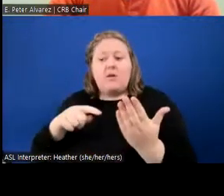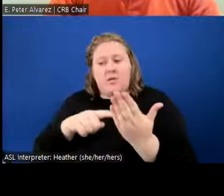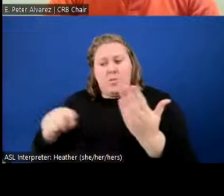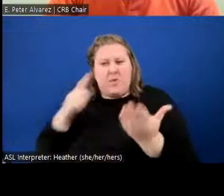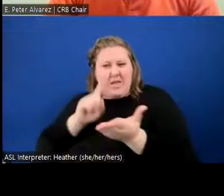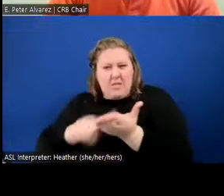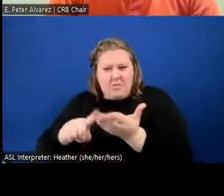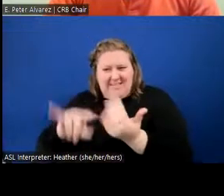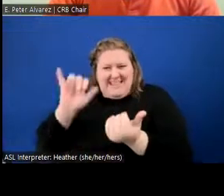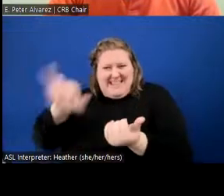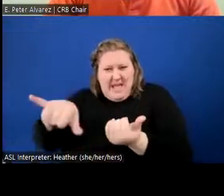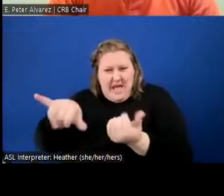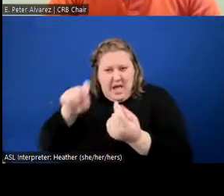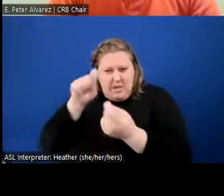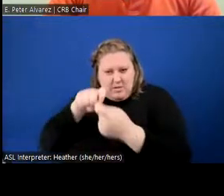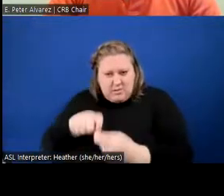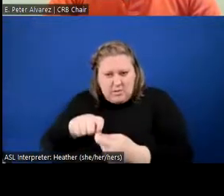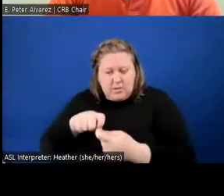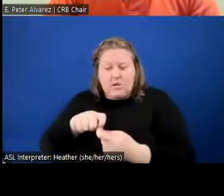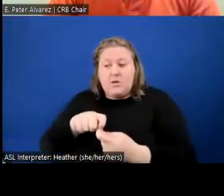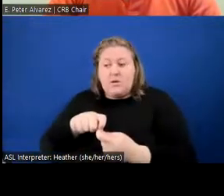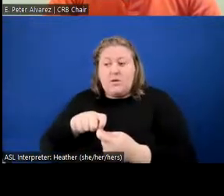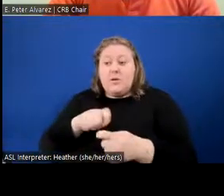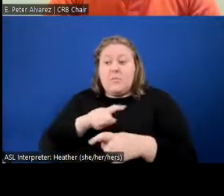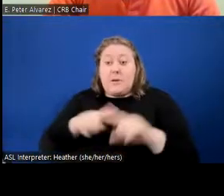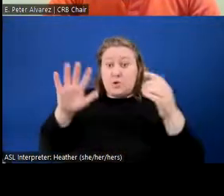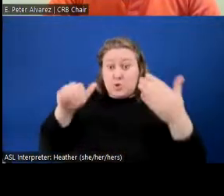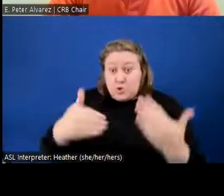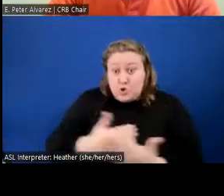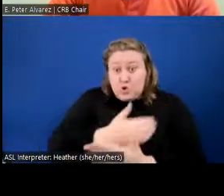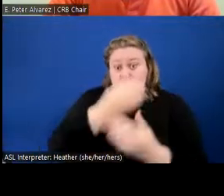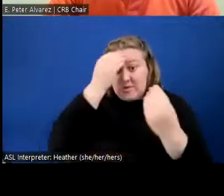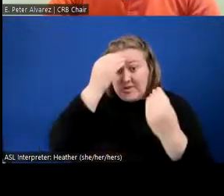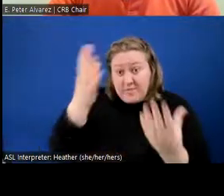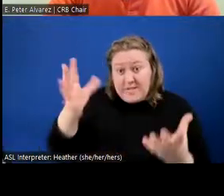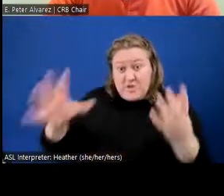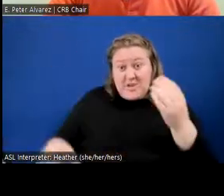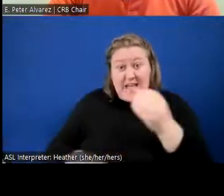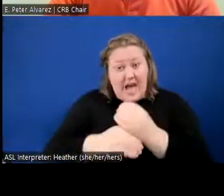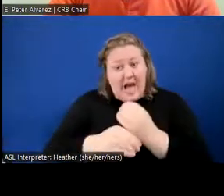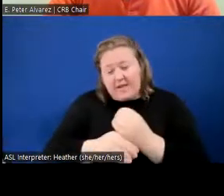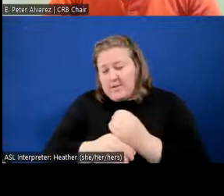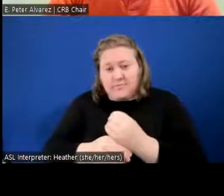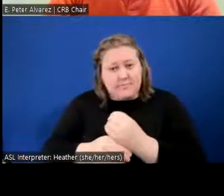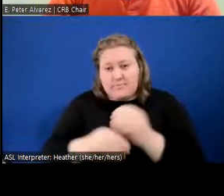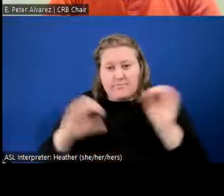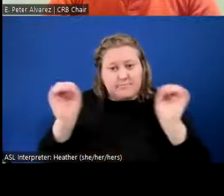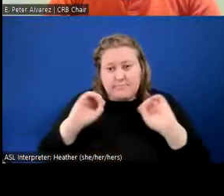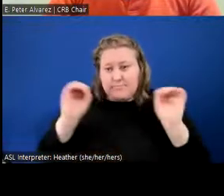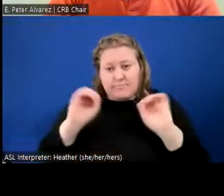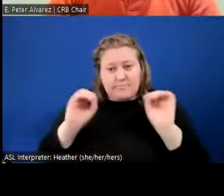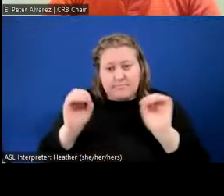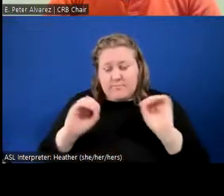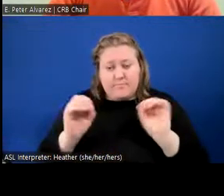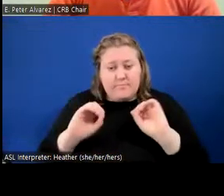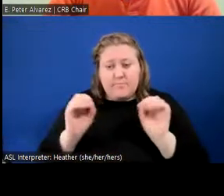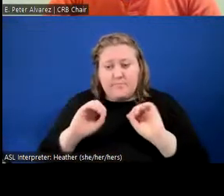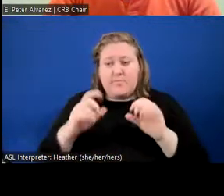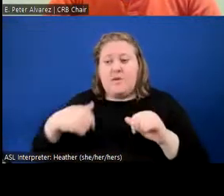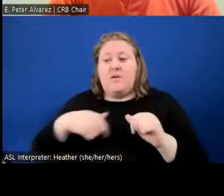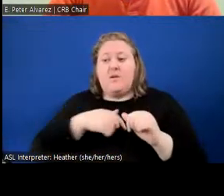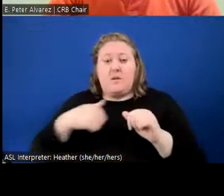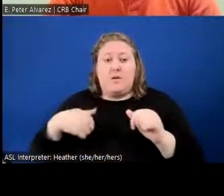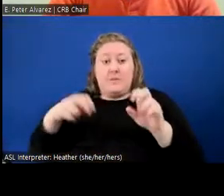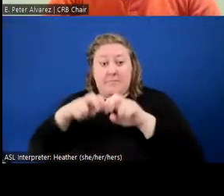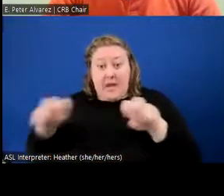things, but there's not a reintroduction of new information to the panel, and making a decision